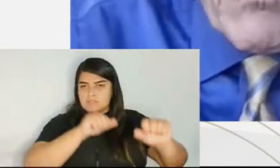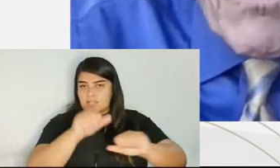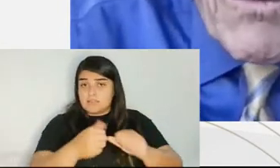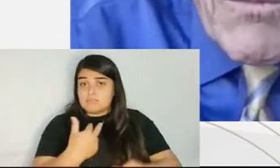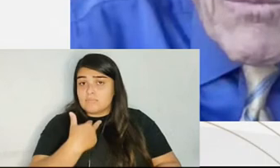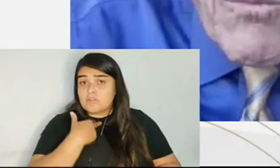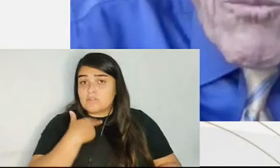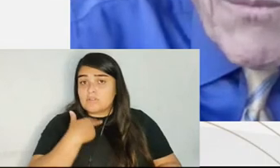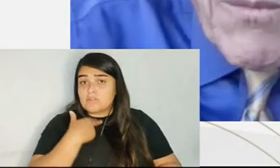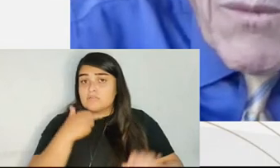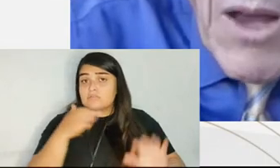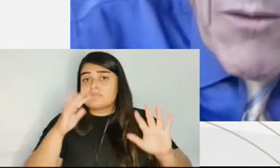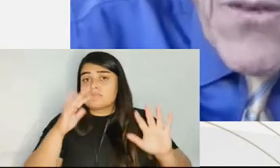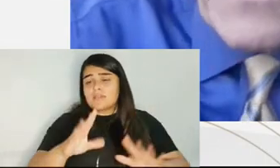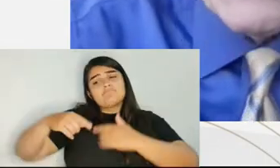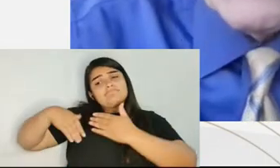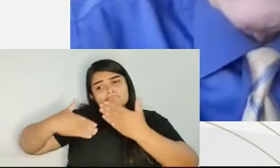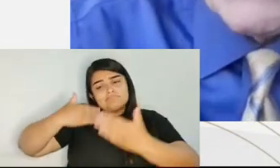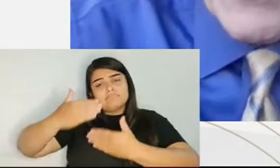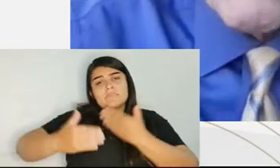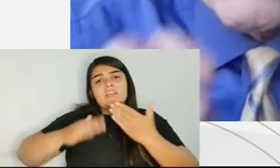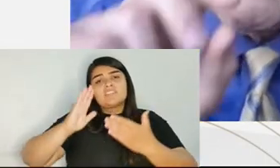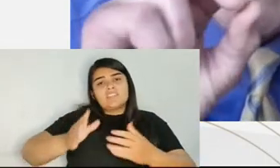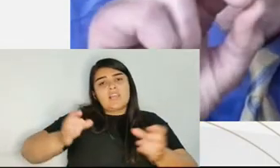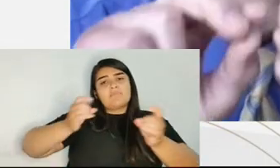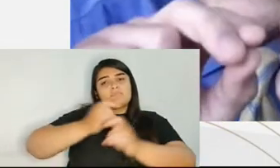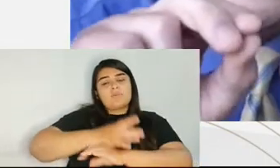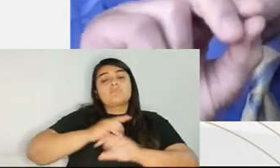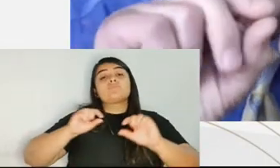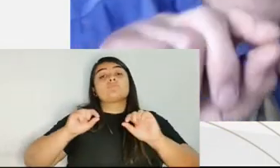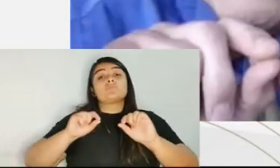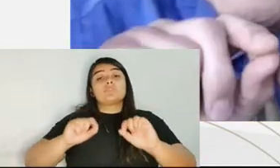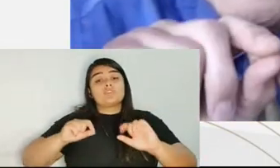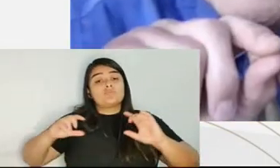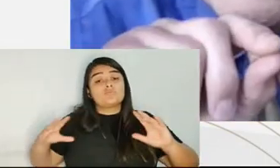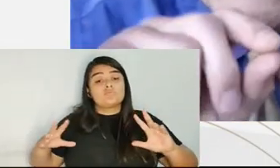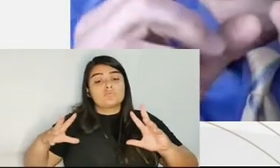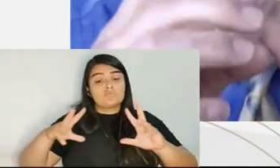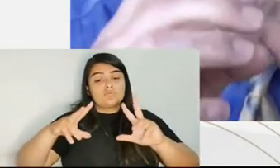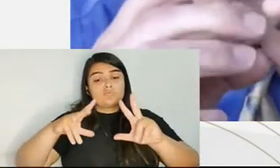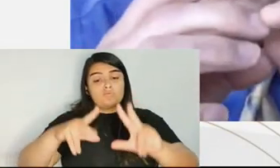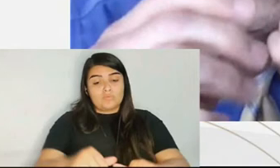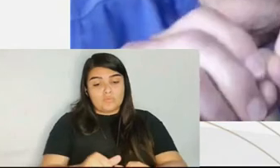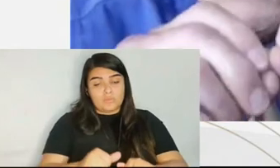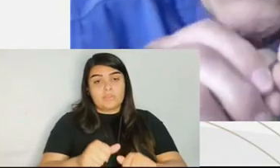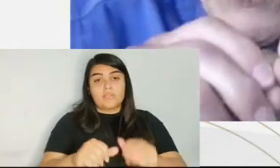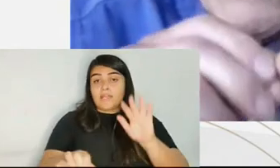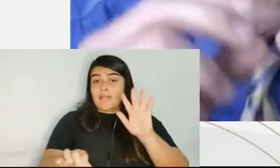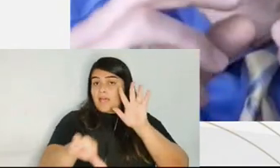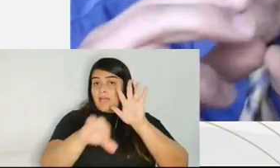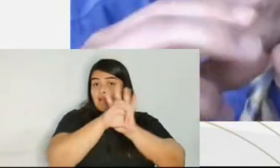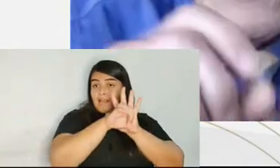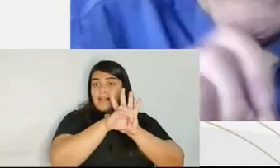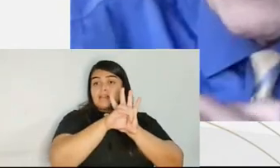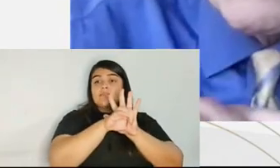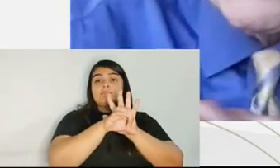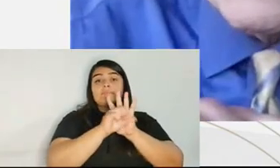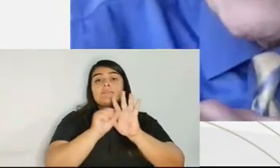offenses should carry fixed penalties, narrowly defined